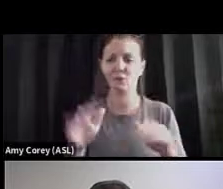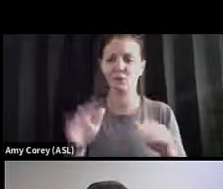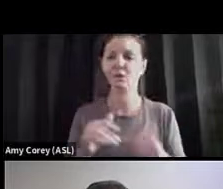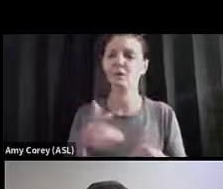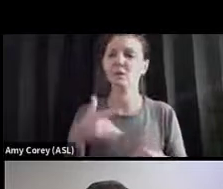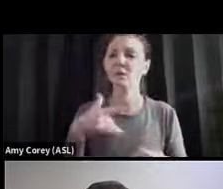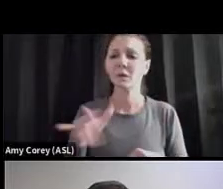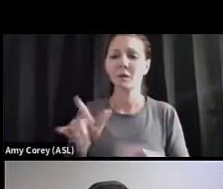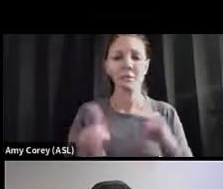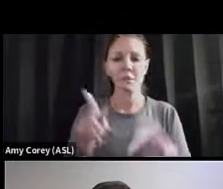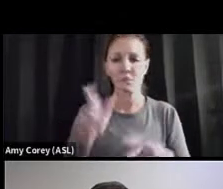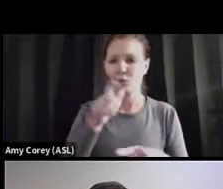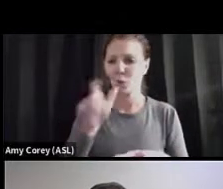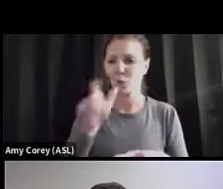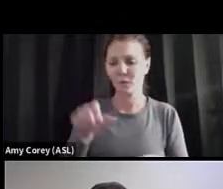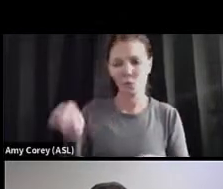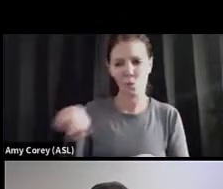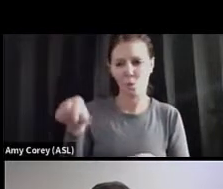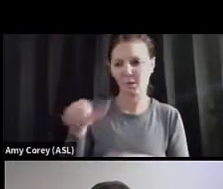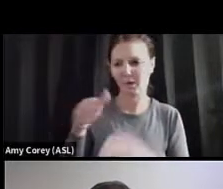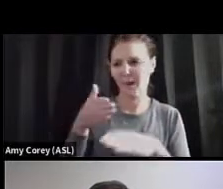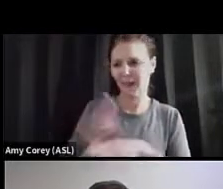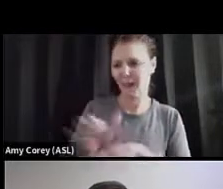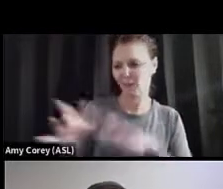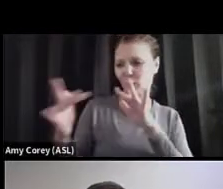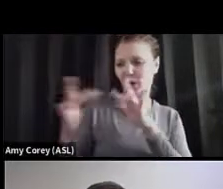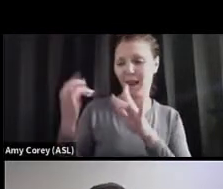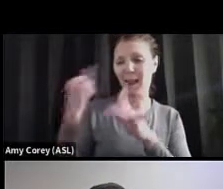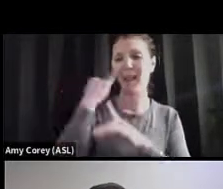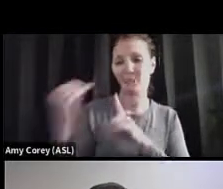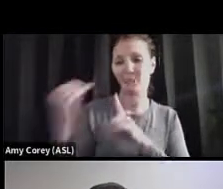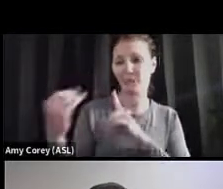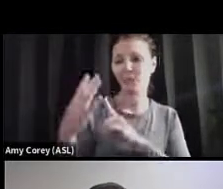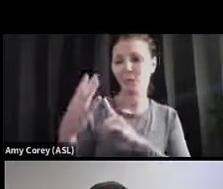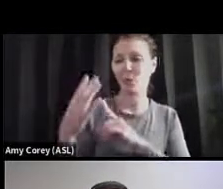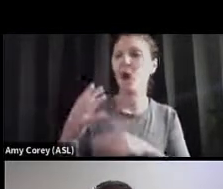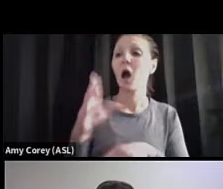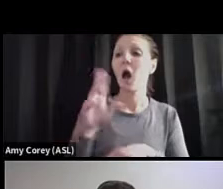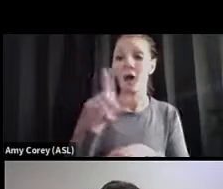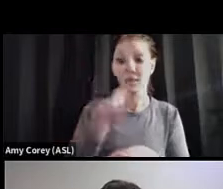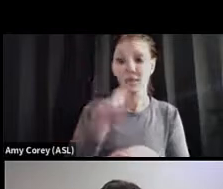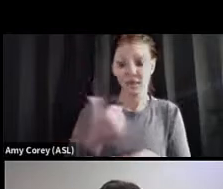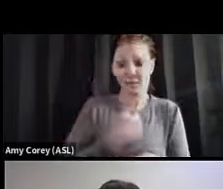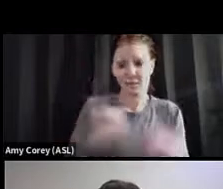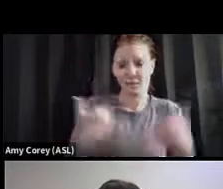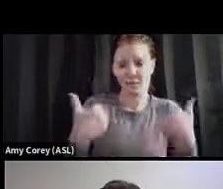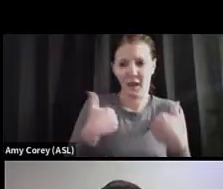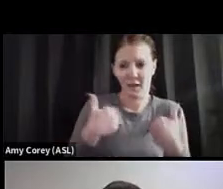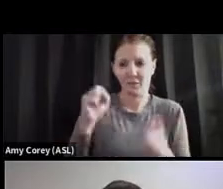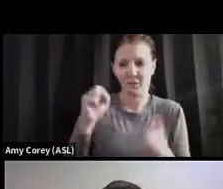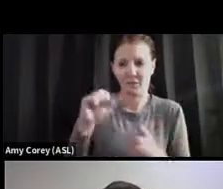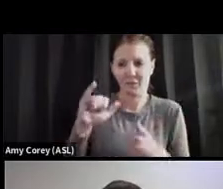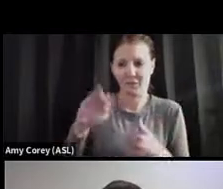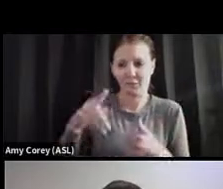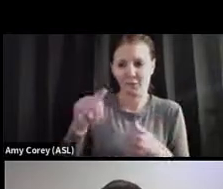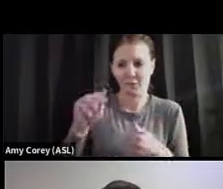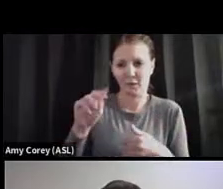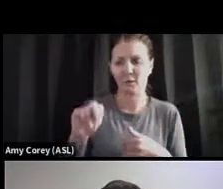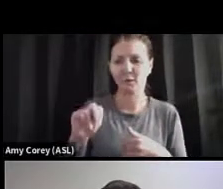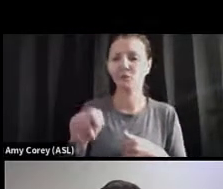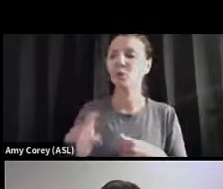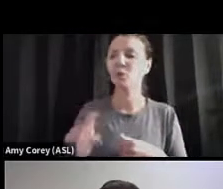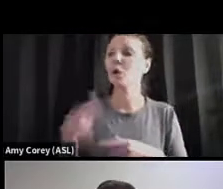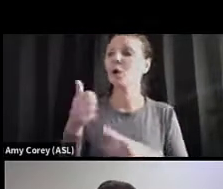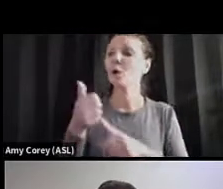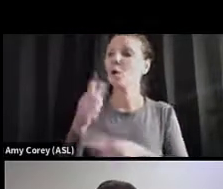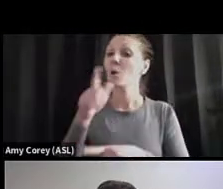have to quarantine after contact if they've had an exposure unless they have symptoms. Fully vaccinated folks should get tested about